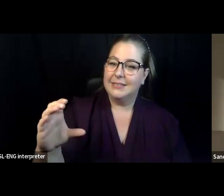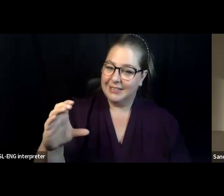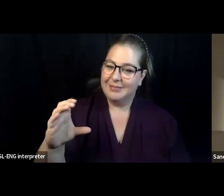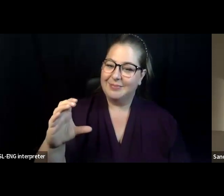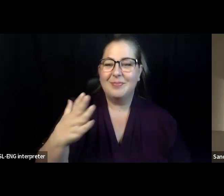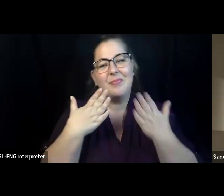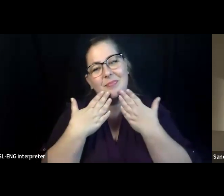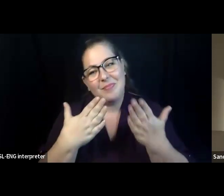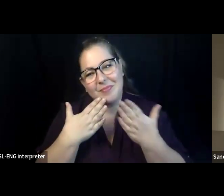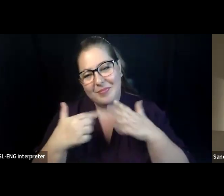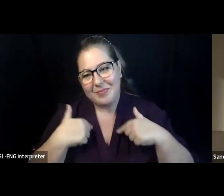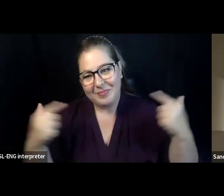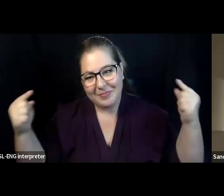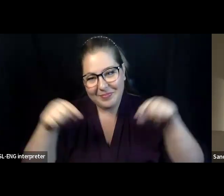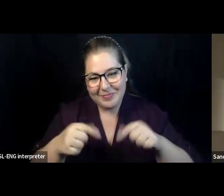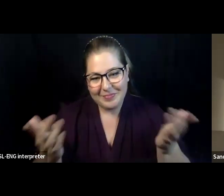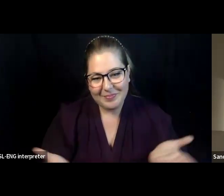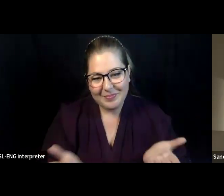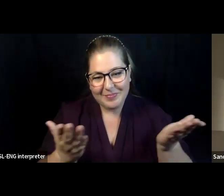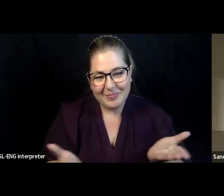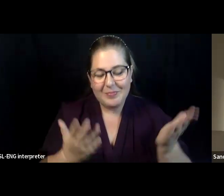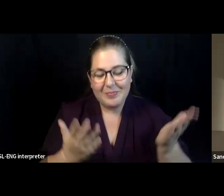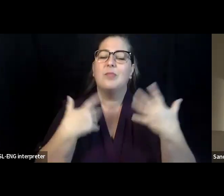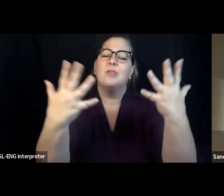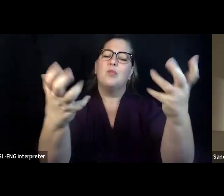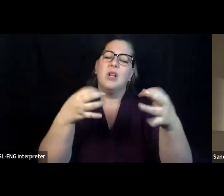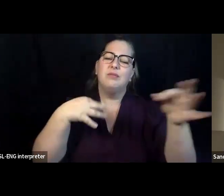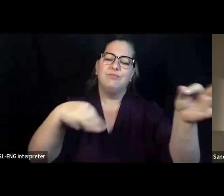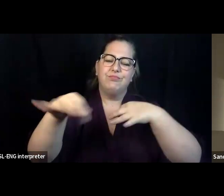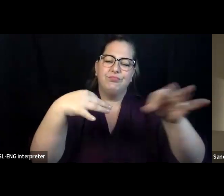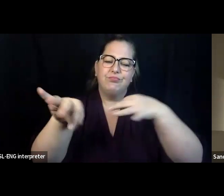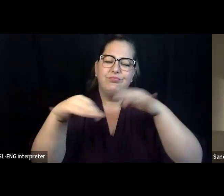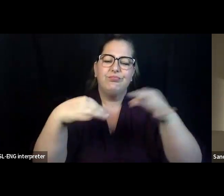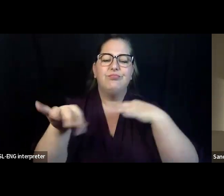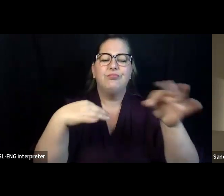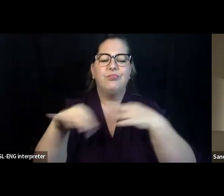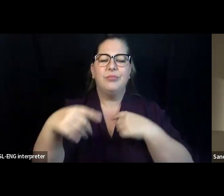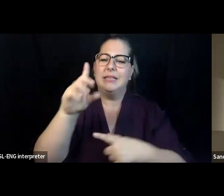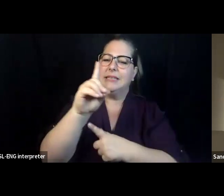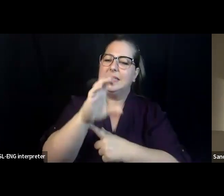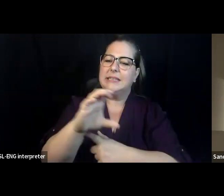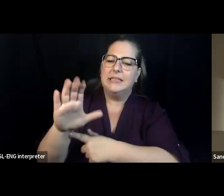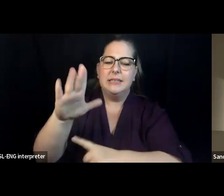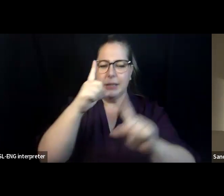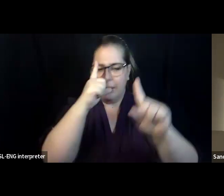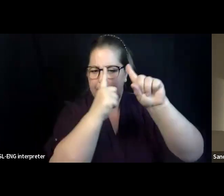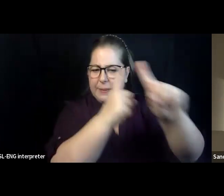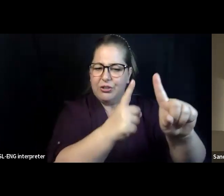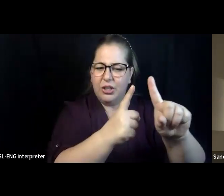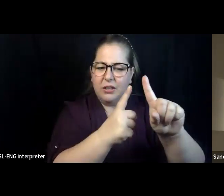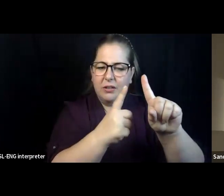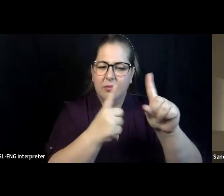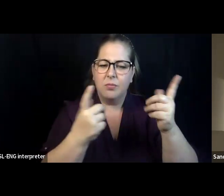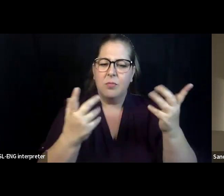which is by providing educational, artistic, and social networking opportunities, the San Francisco